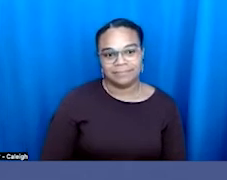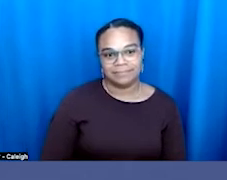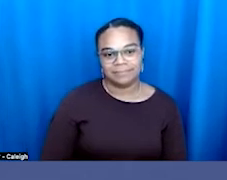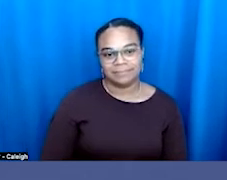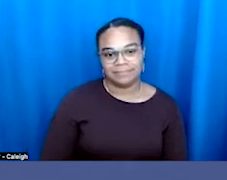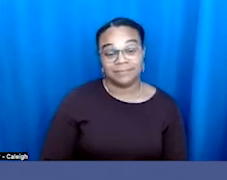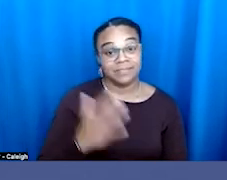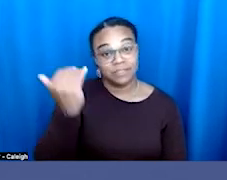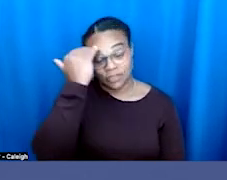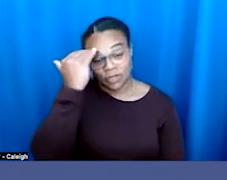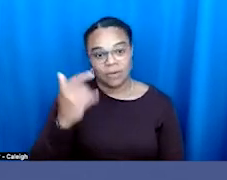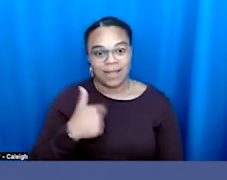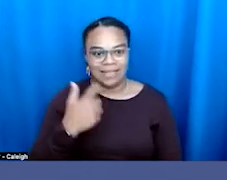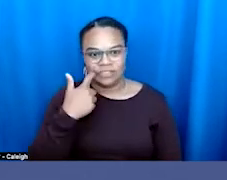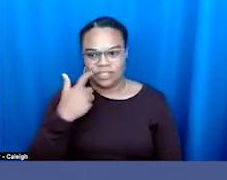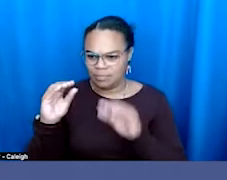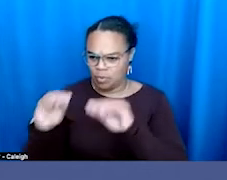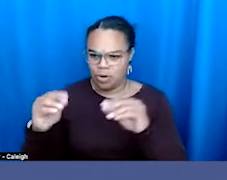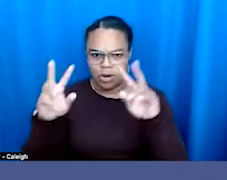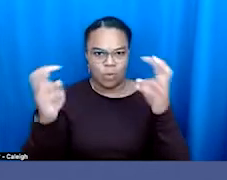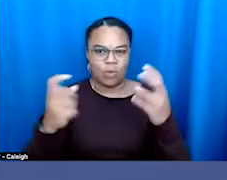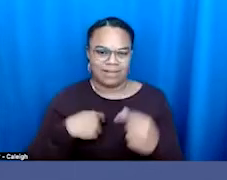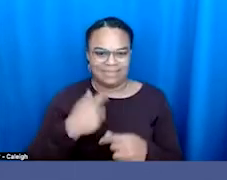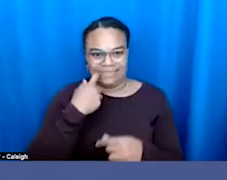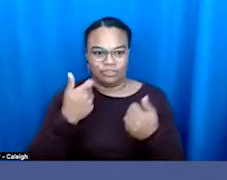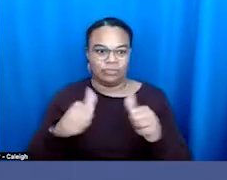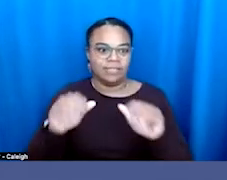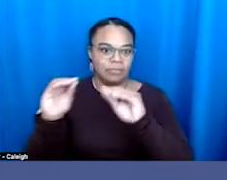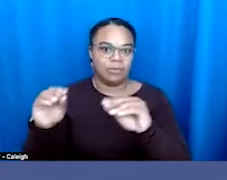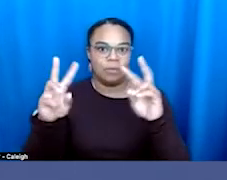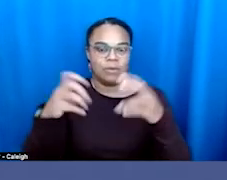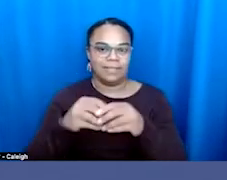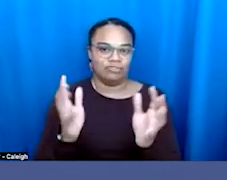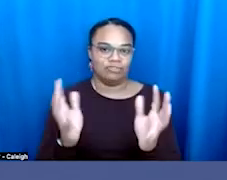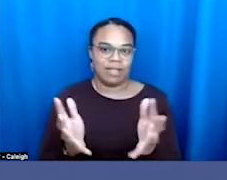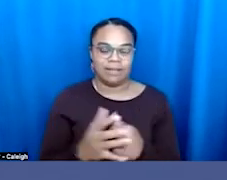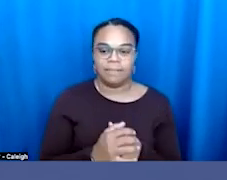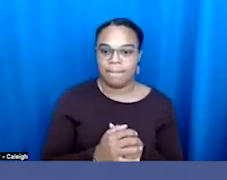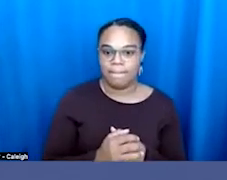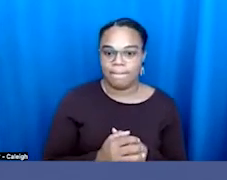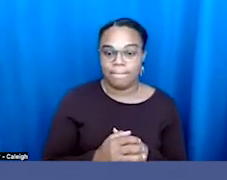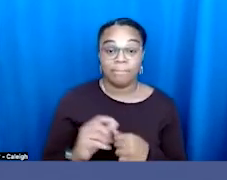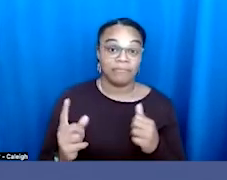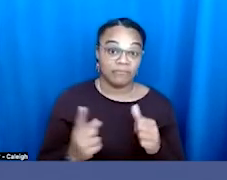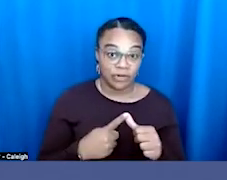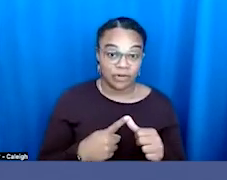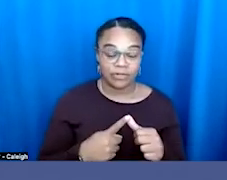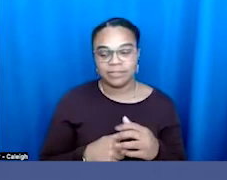Well, you know what, I just put this quote, or I just tried to put this quote in the chat because I think, I mean, first of all,